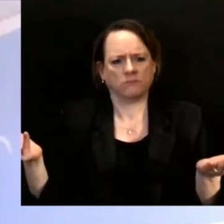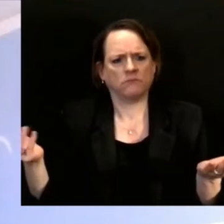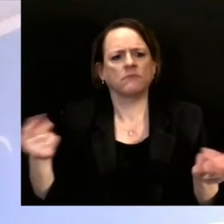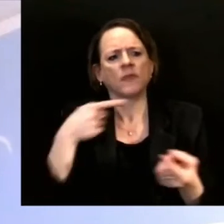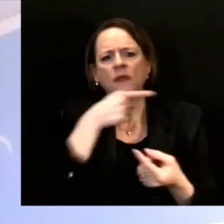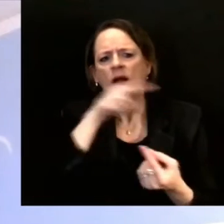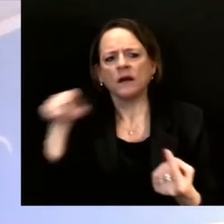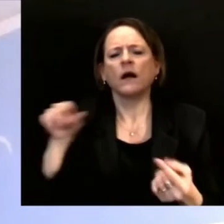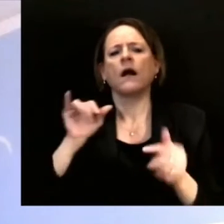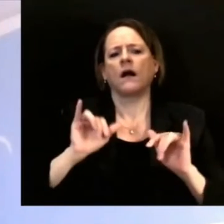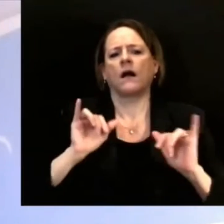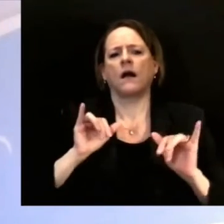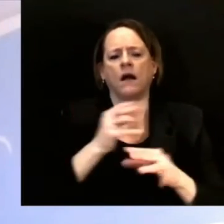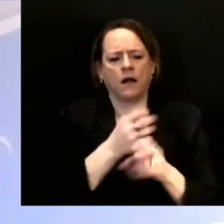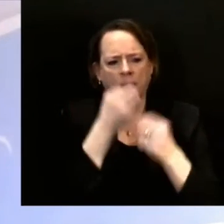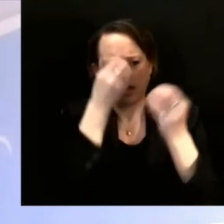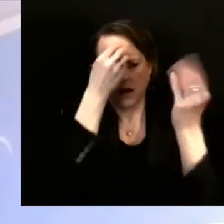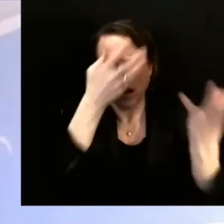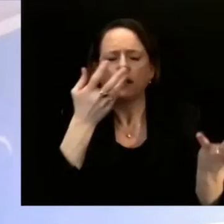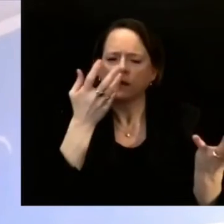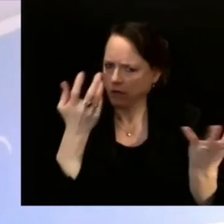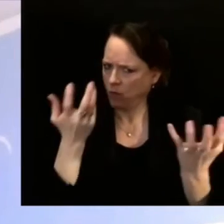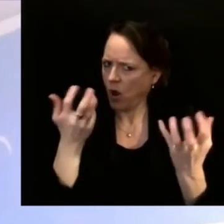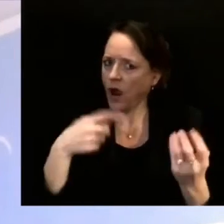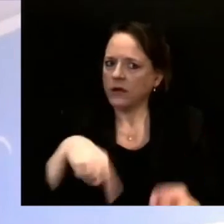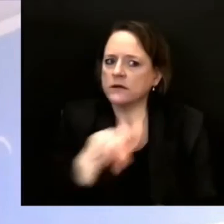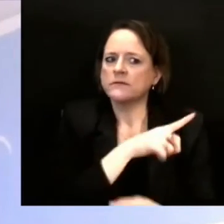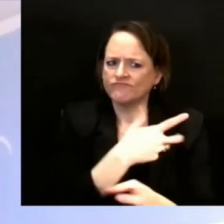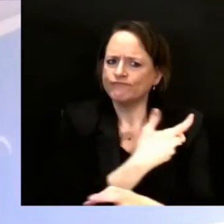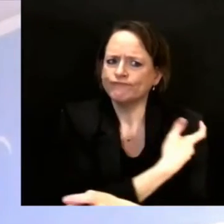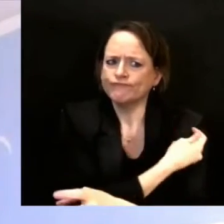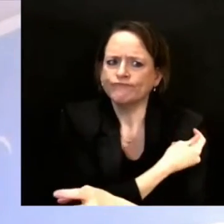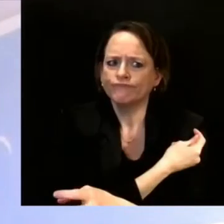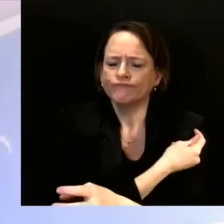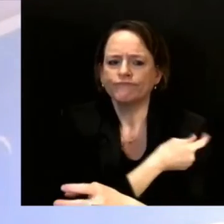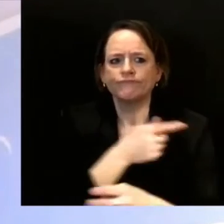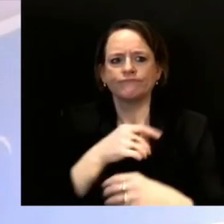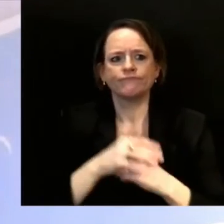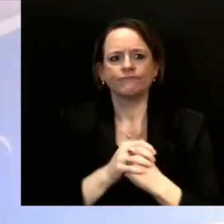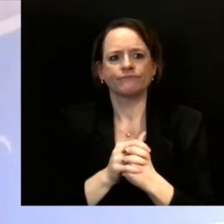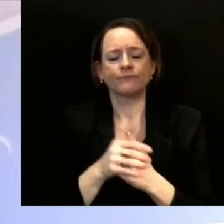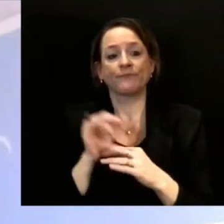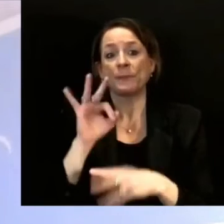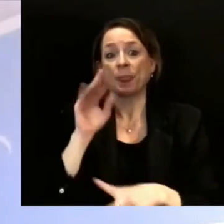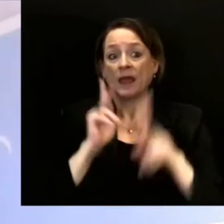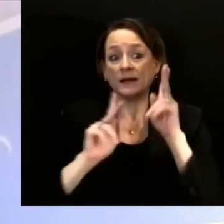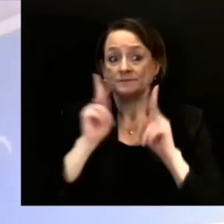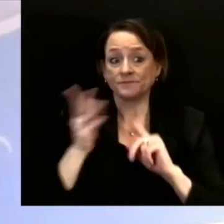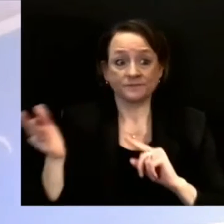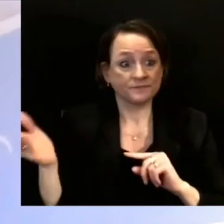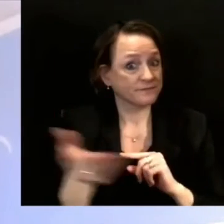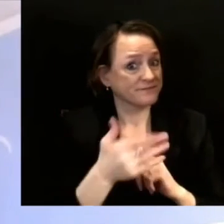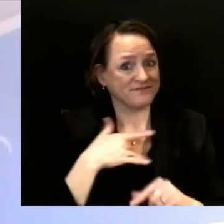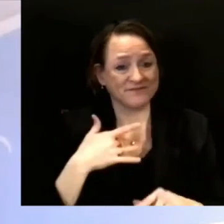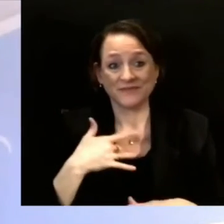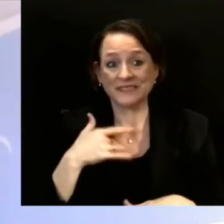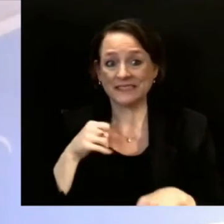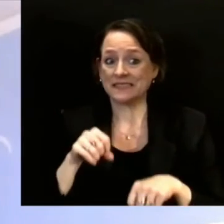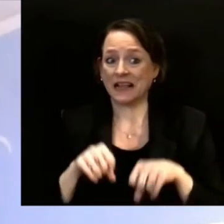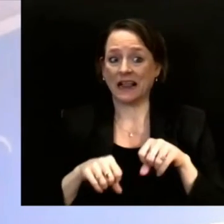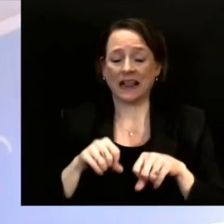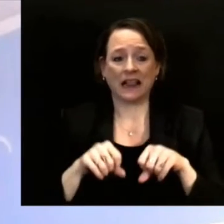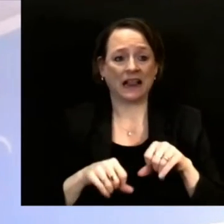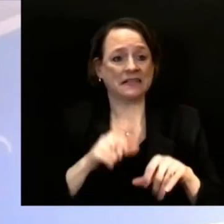that people get their questions answered around vaccines ahead of time. And so really providing many resources